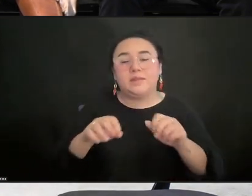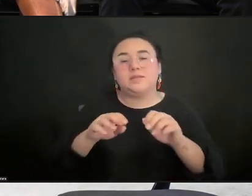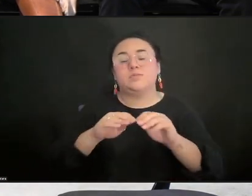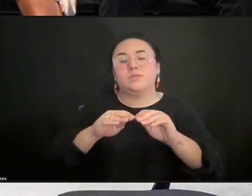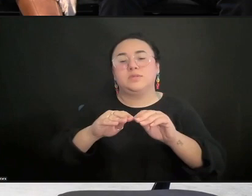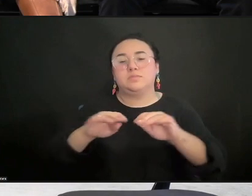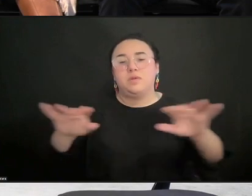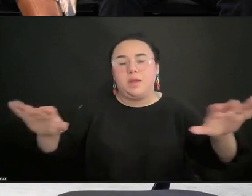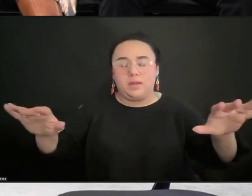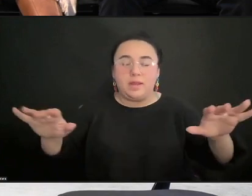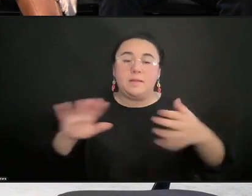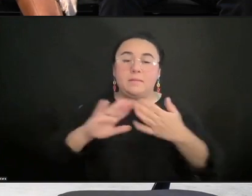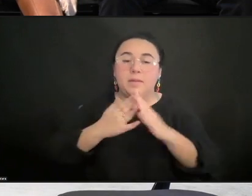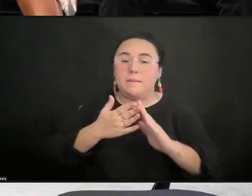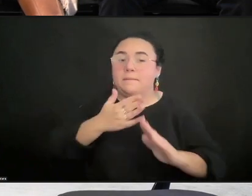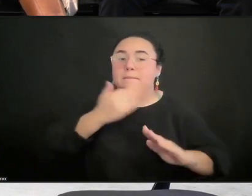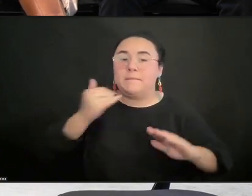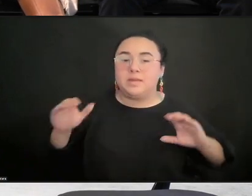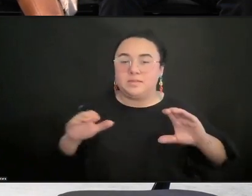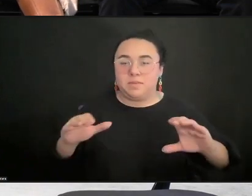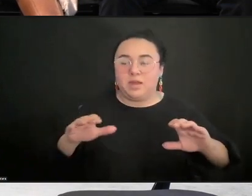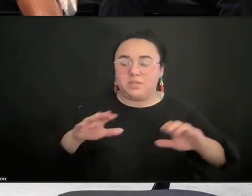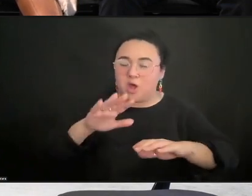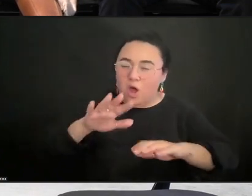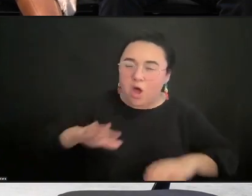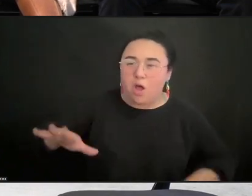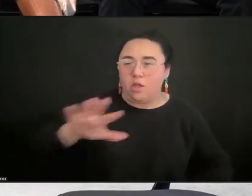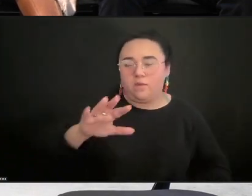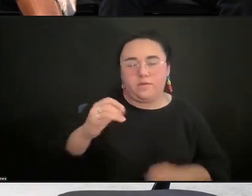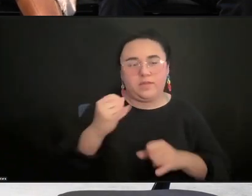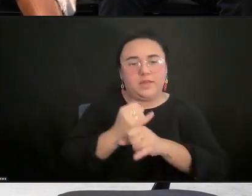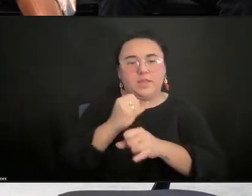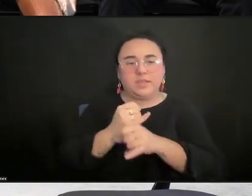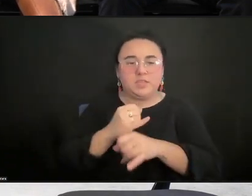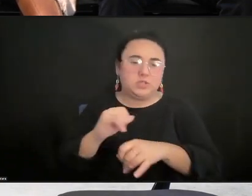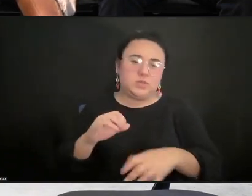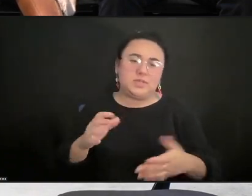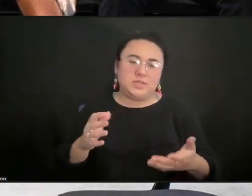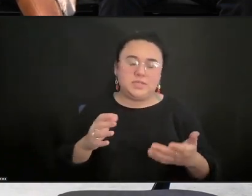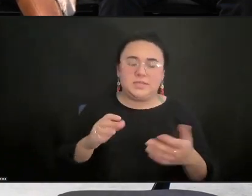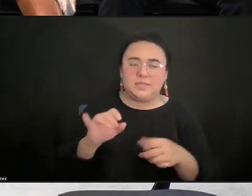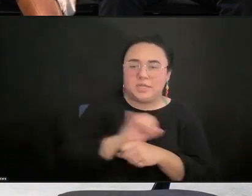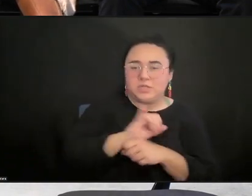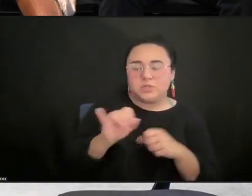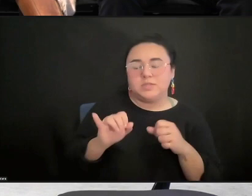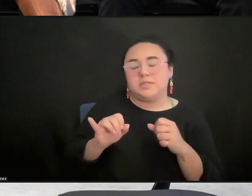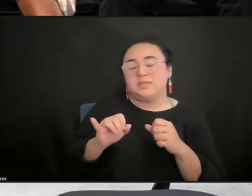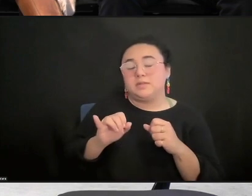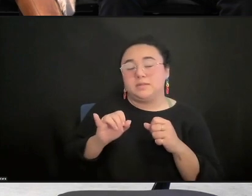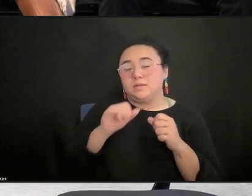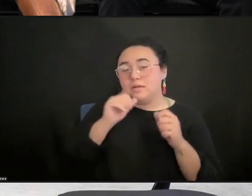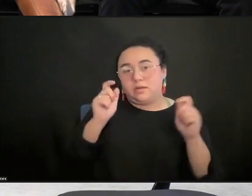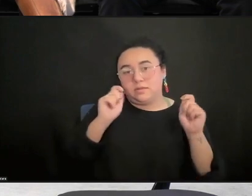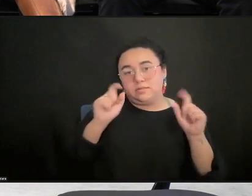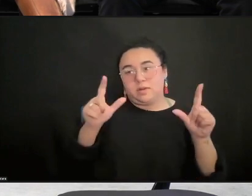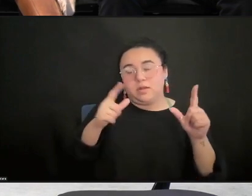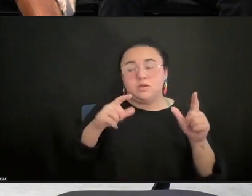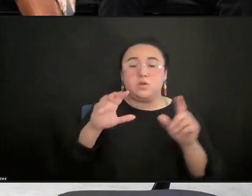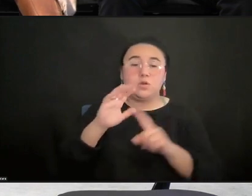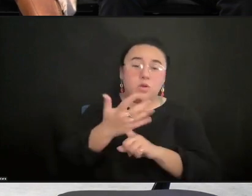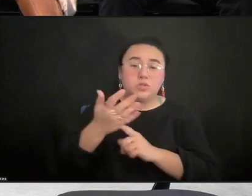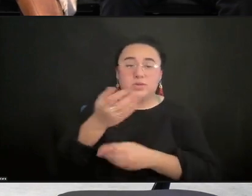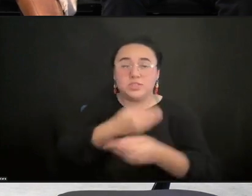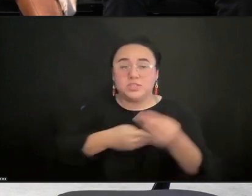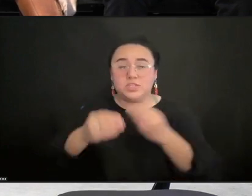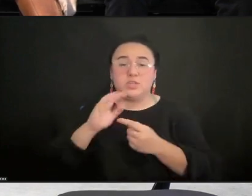practices throughout the industry. That's one thing. Other thing, unsurprisingly, cultural exchange, cultural diplomacy, people have talked about